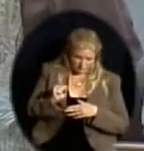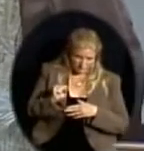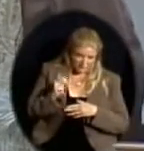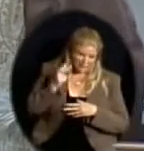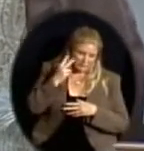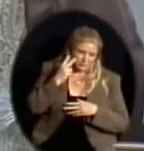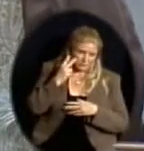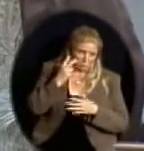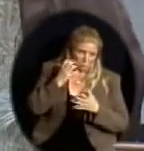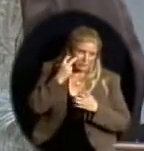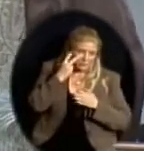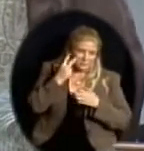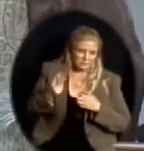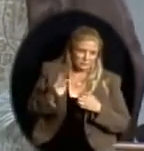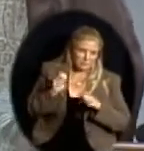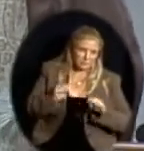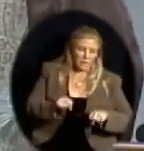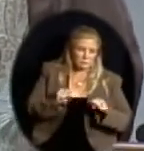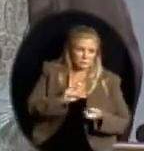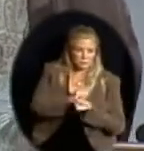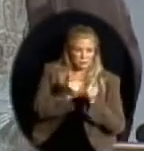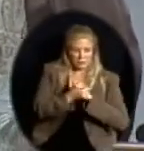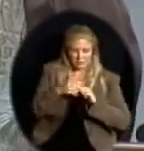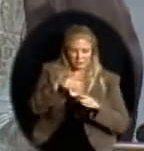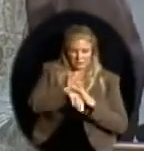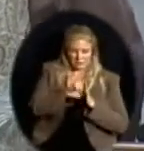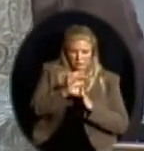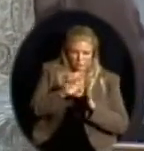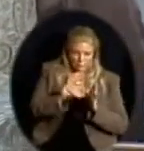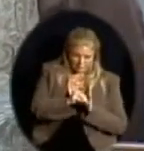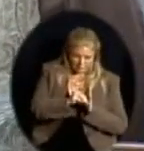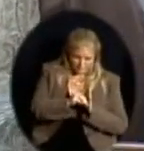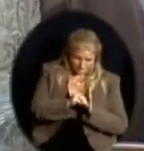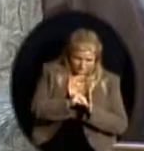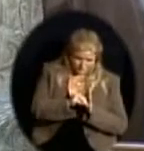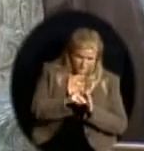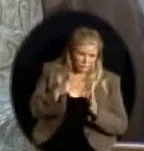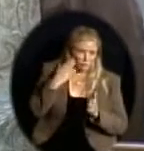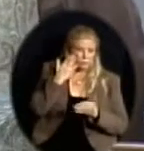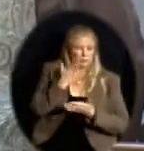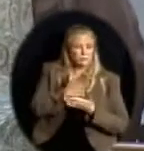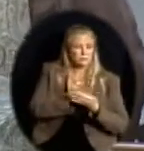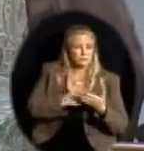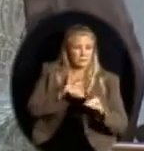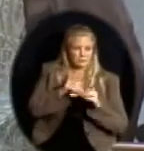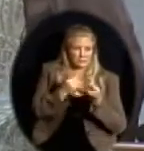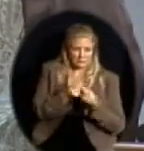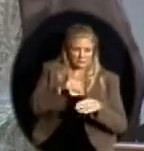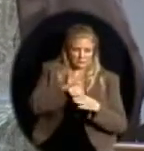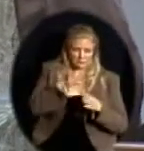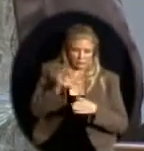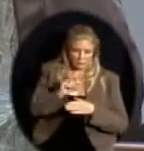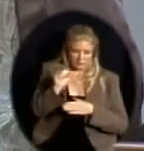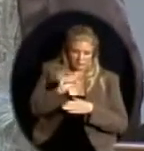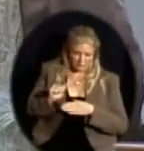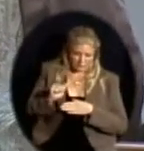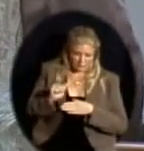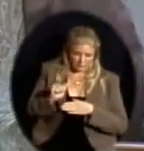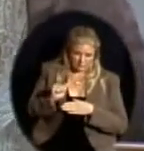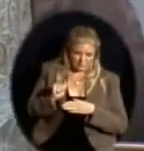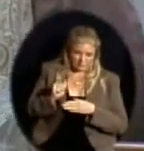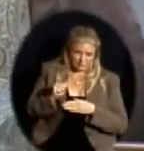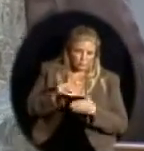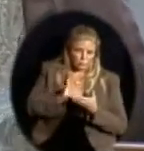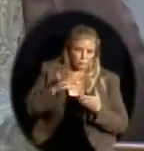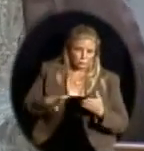change in our curriculum and sequence change. In some districts in the United States, students at 8th grade take algebra, whereas our